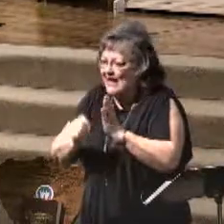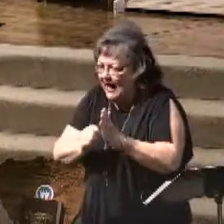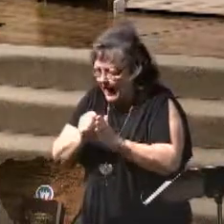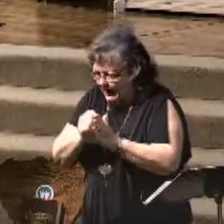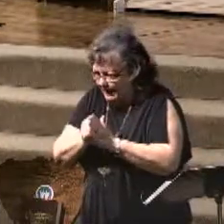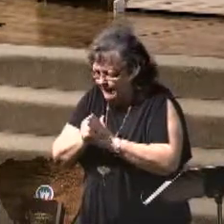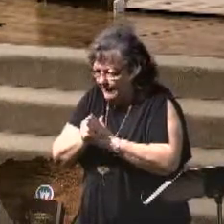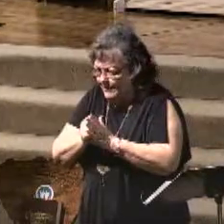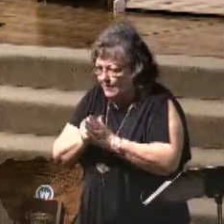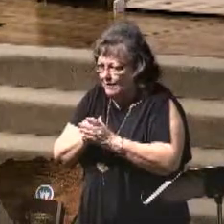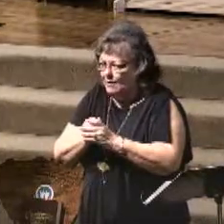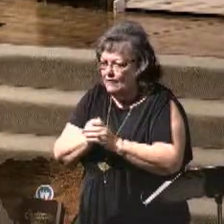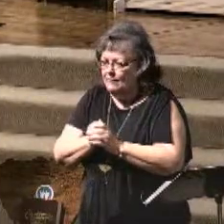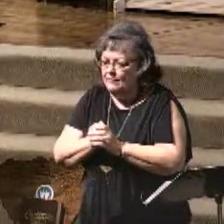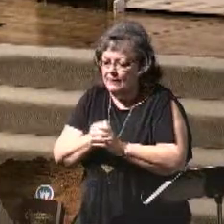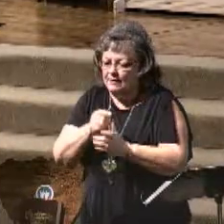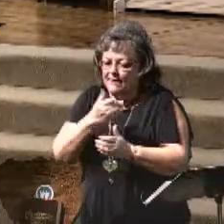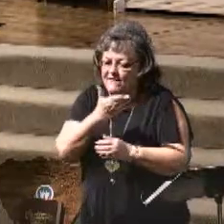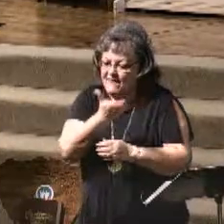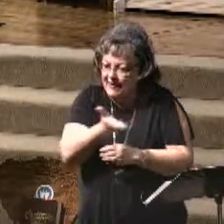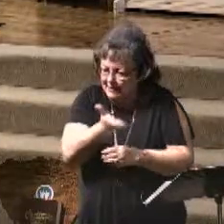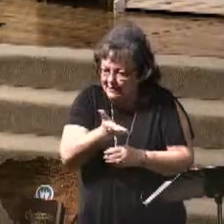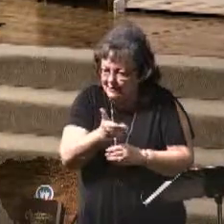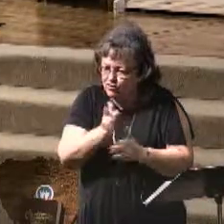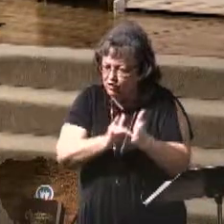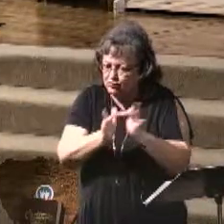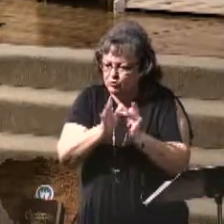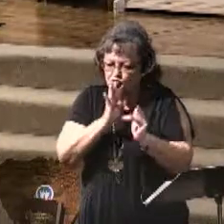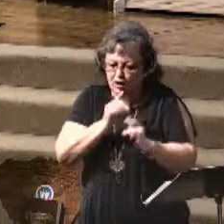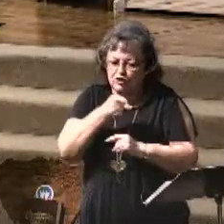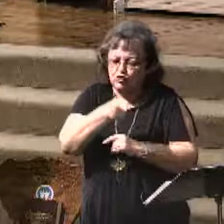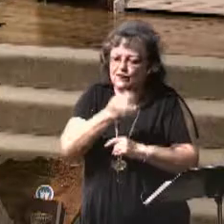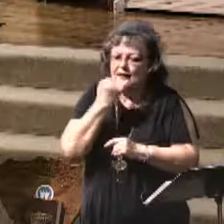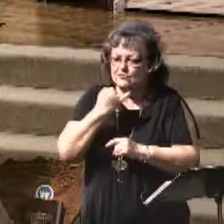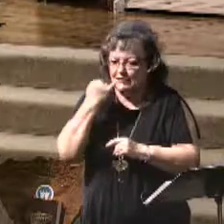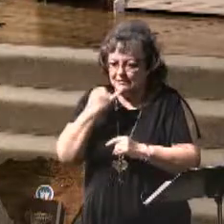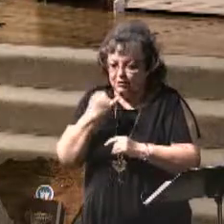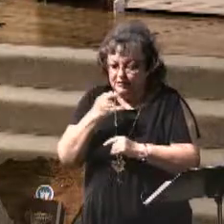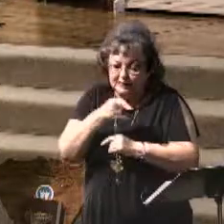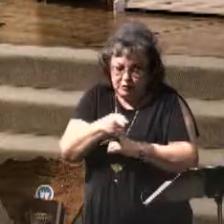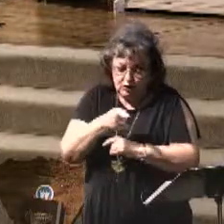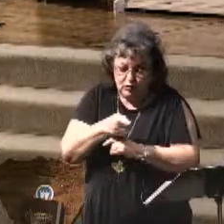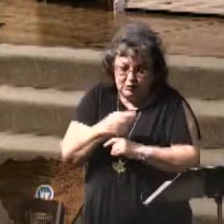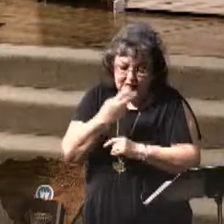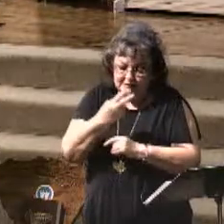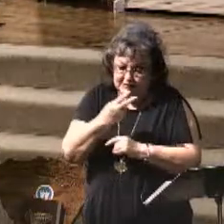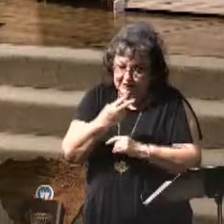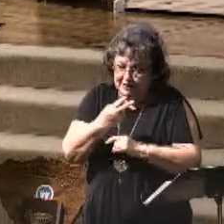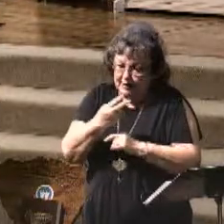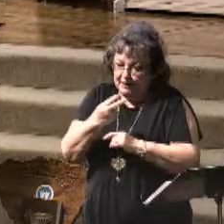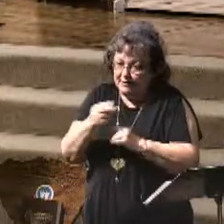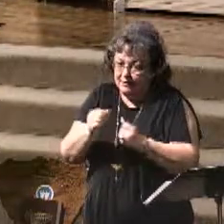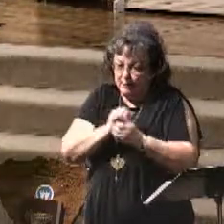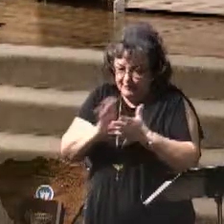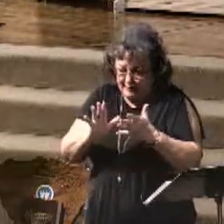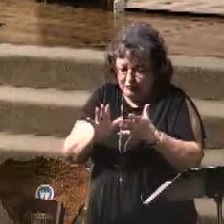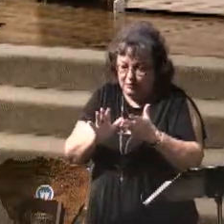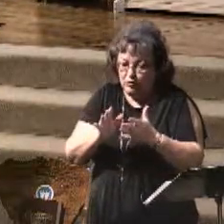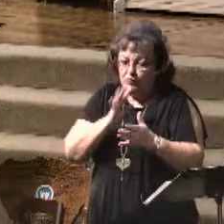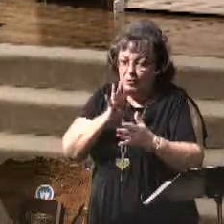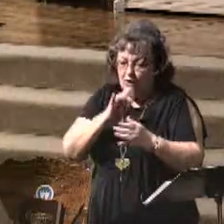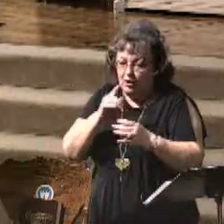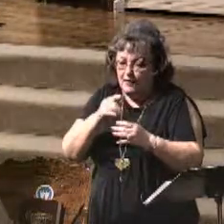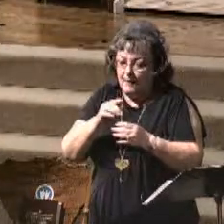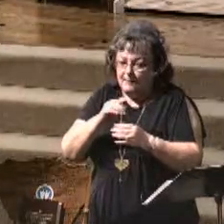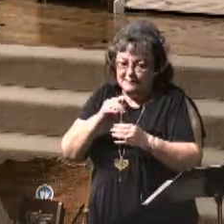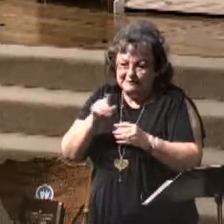where it was intended, He's speaking to Israel. Verse 15 of Matthew 24, when ye therefore shall see the abomination of desolation spoken of by